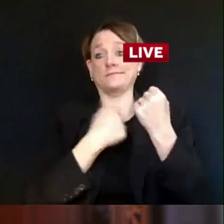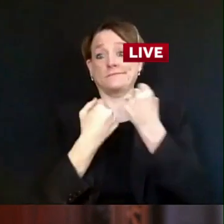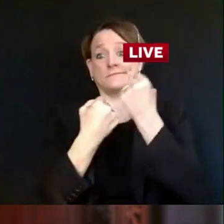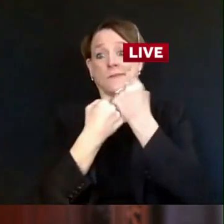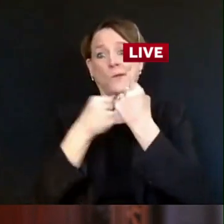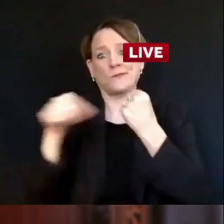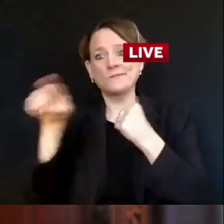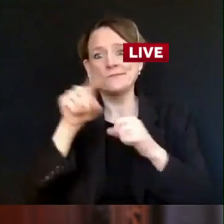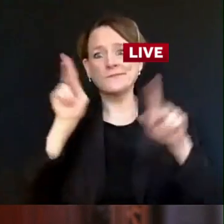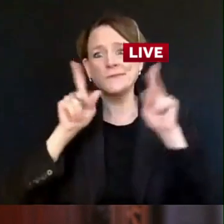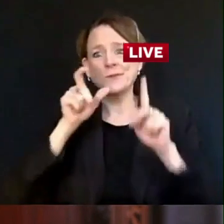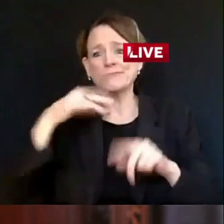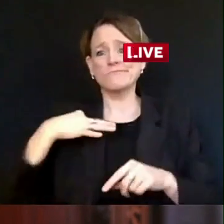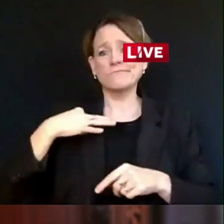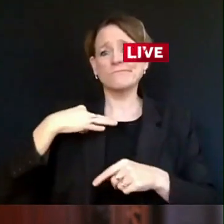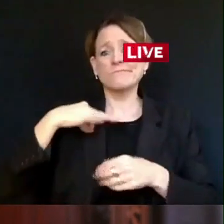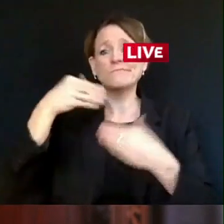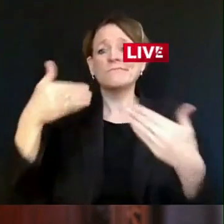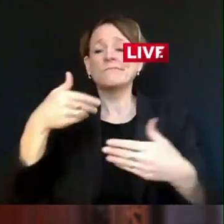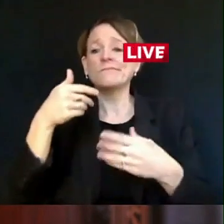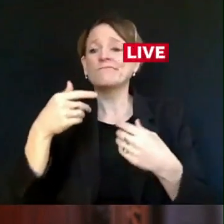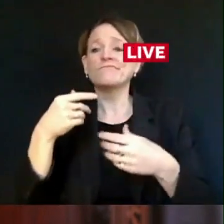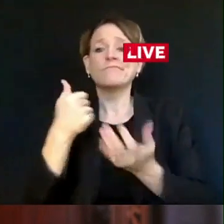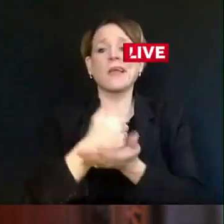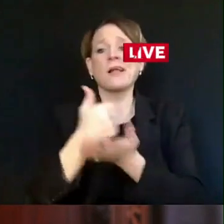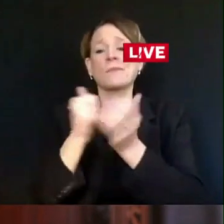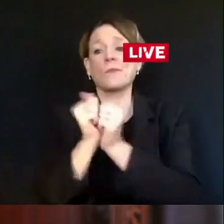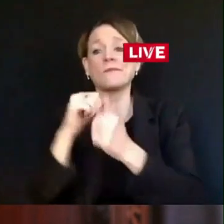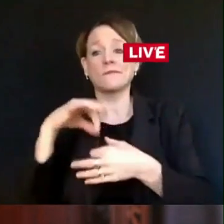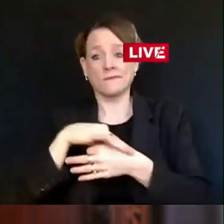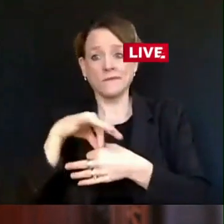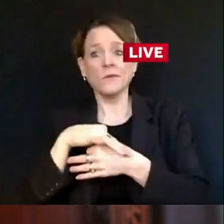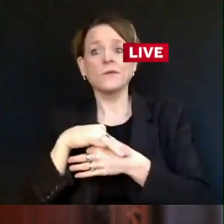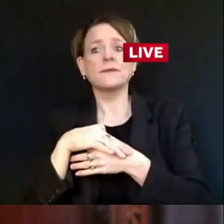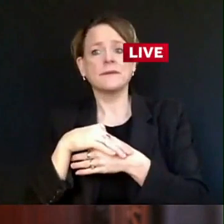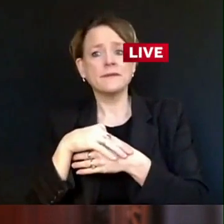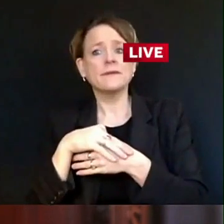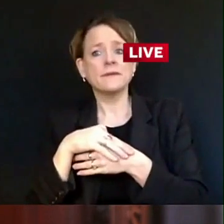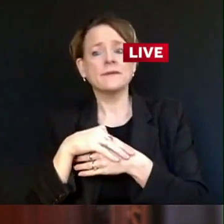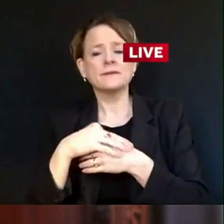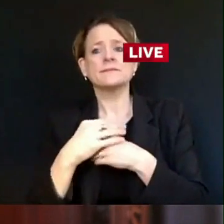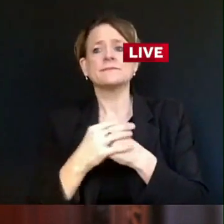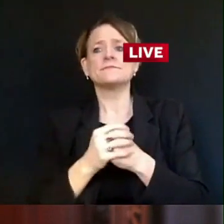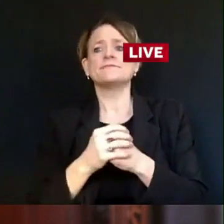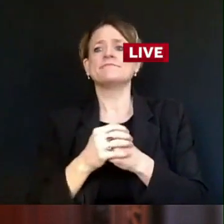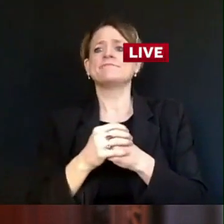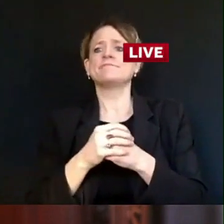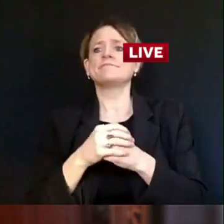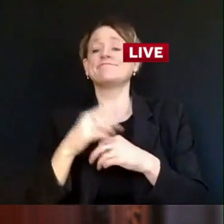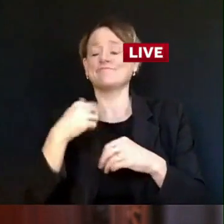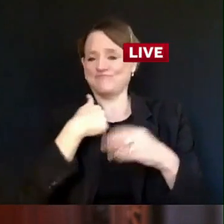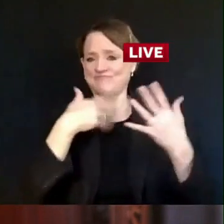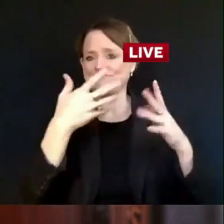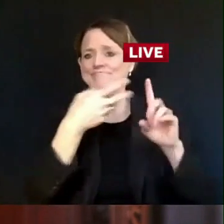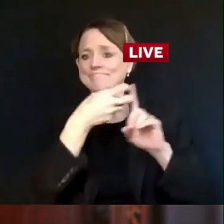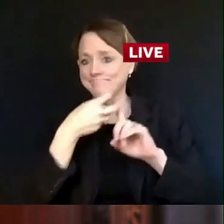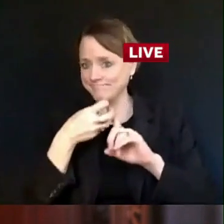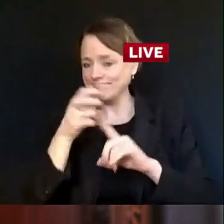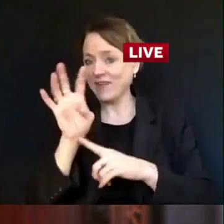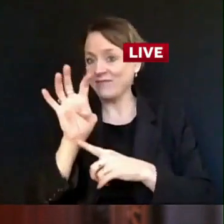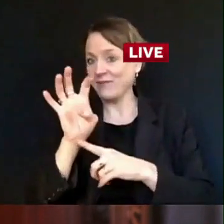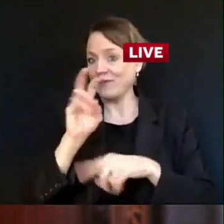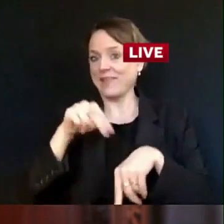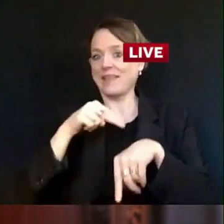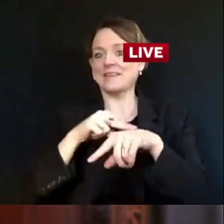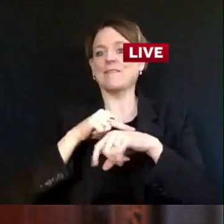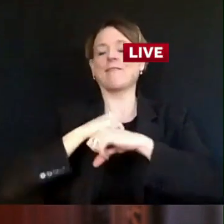will also have about 400 Wisconsin National Guard members helping out as poll workers on Tuesday. Just as they always do, the